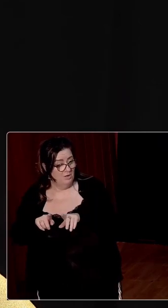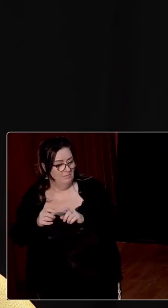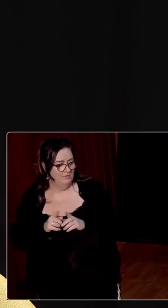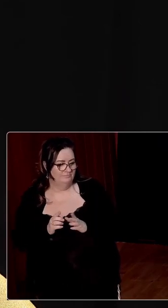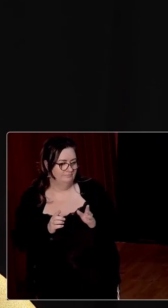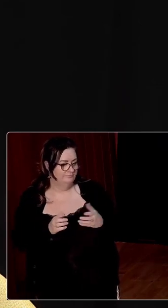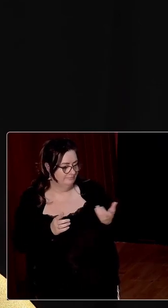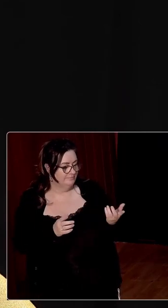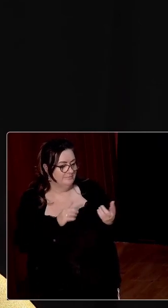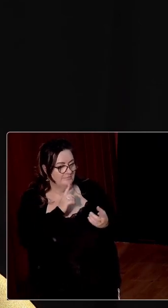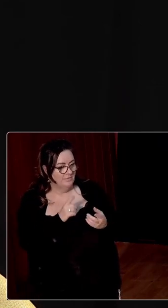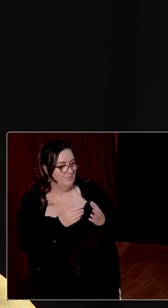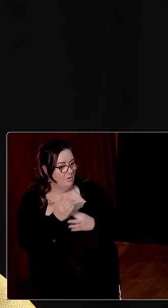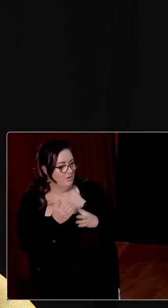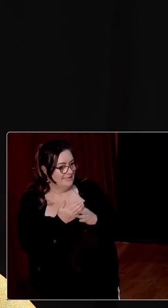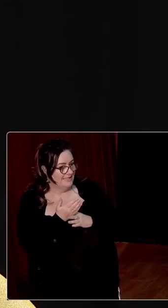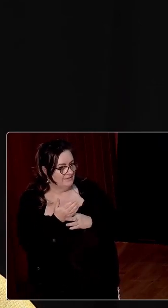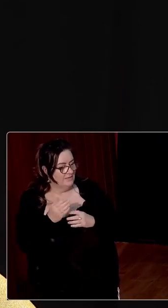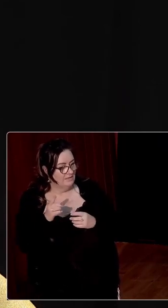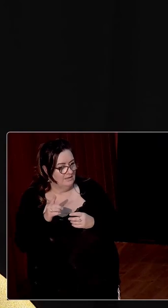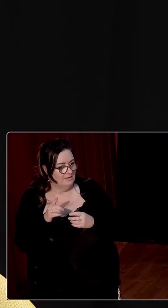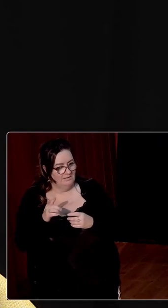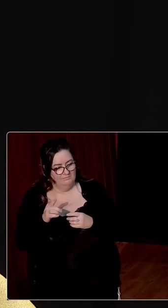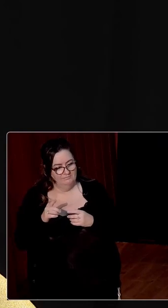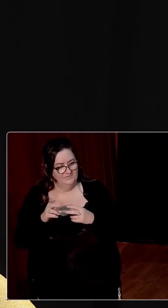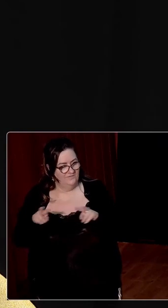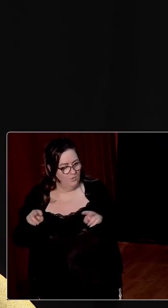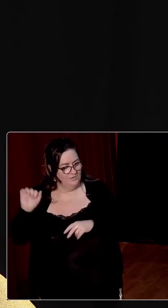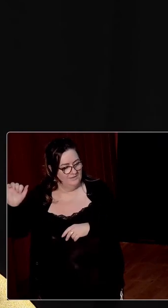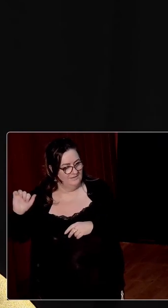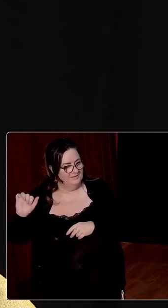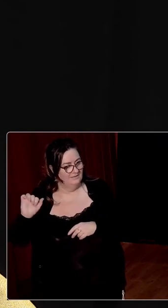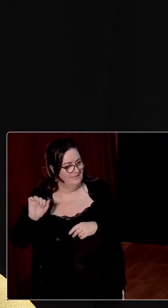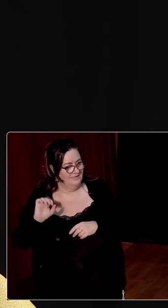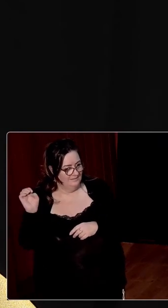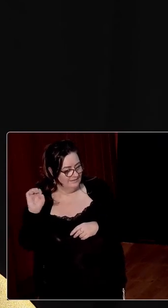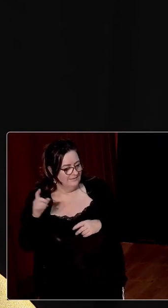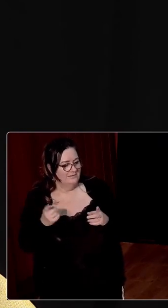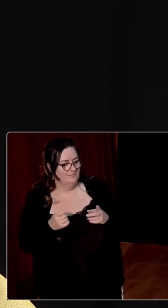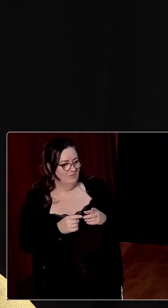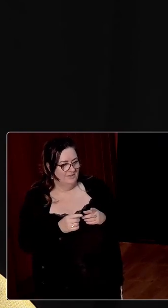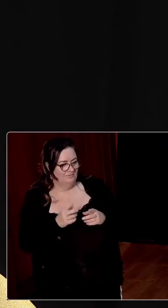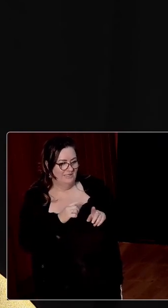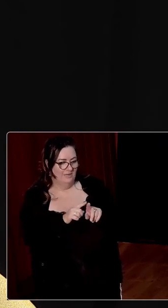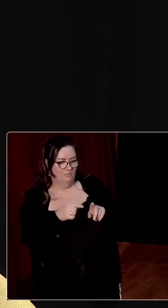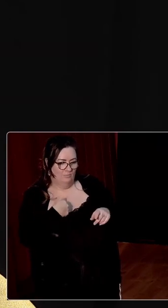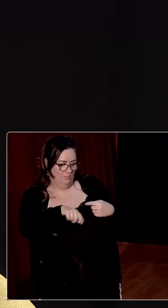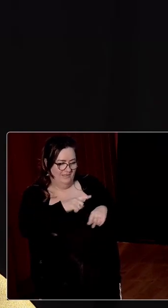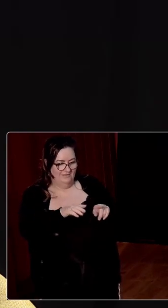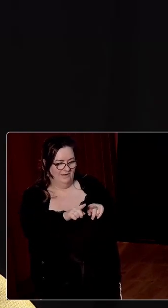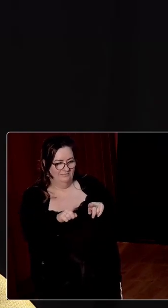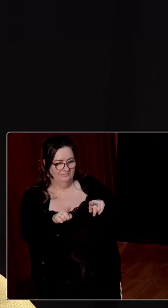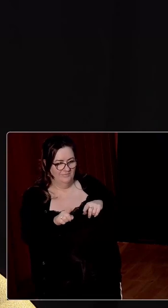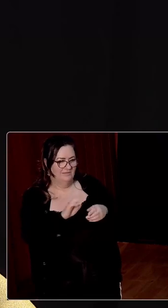there, there, there's the, there's a much more accessible divorce by the end of the 30s in Britain. so there's, there are definite, you know, Ireland really starts to fall behind within, by